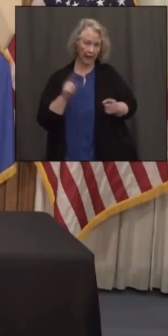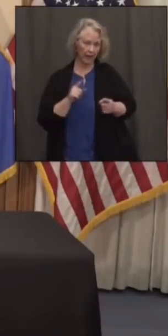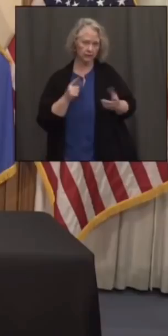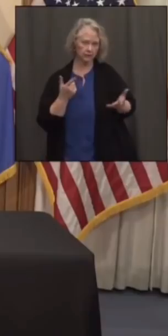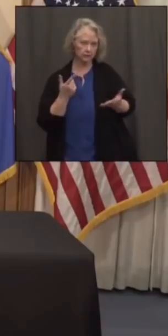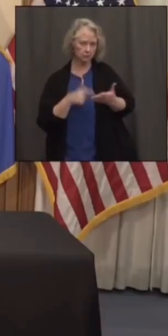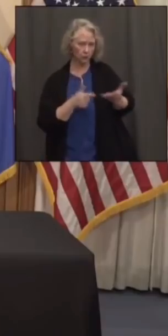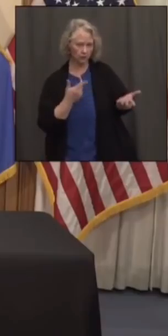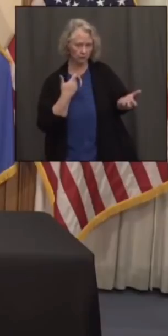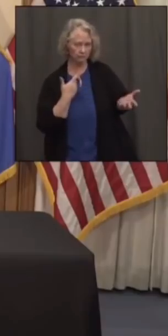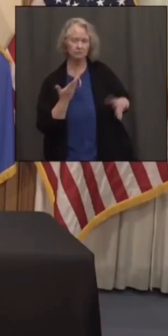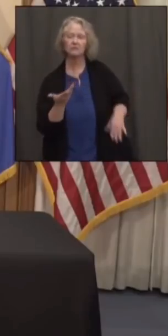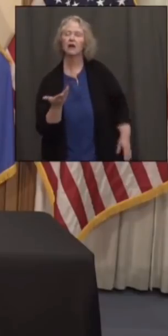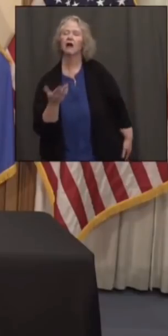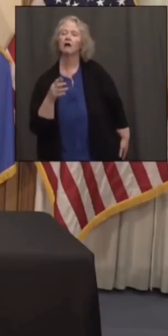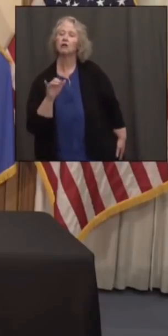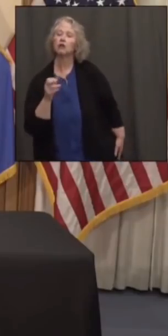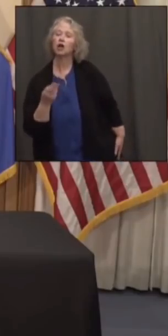Want to try that, Josh?